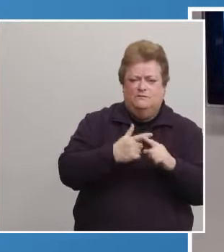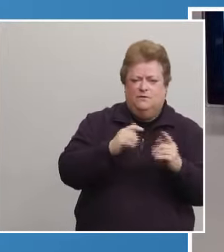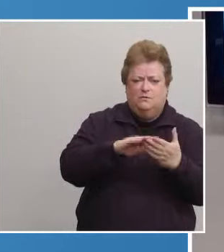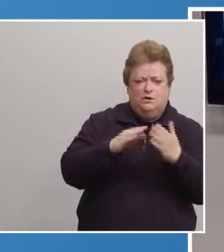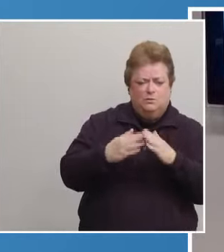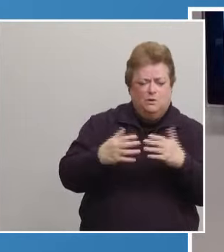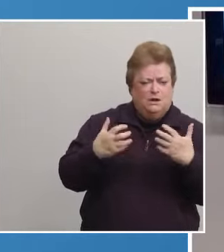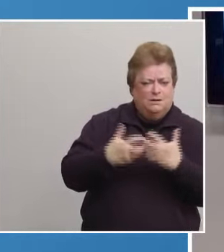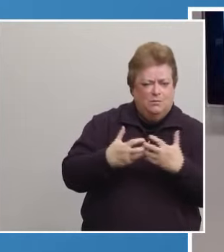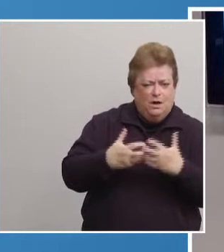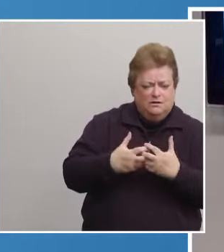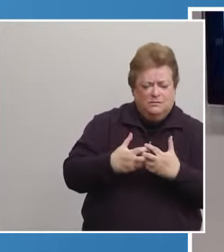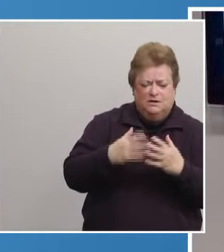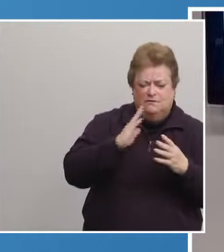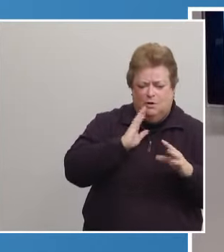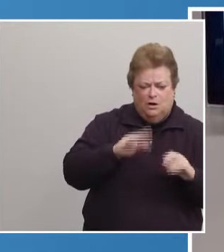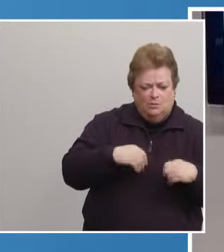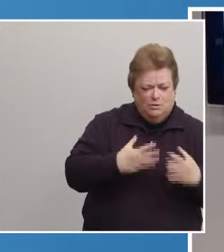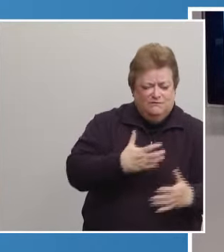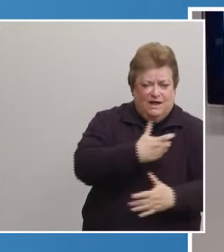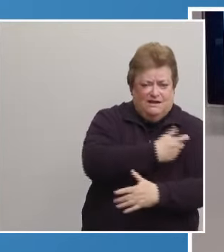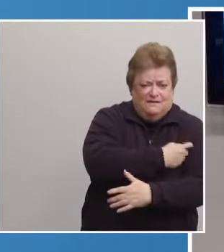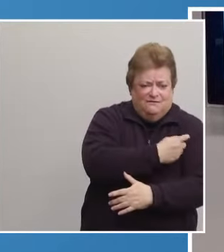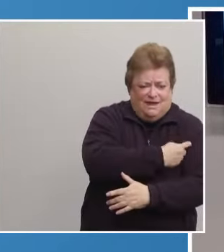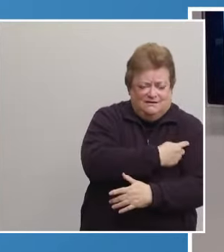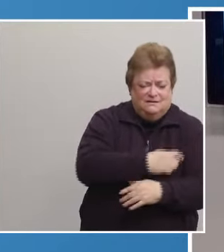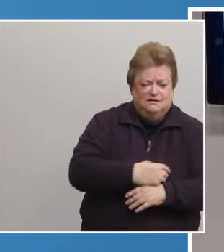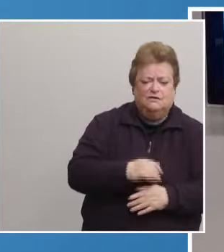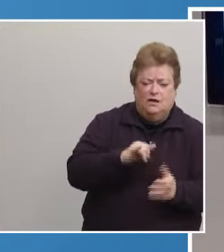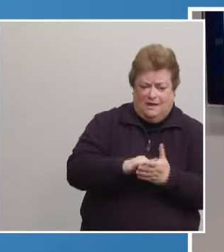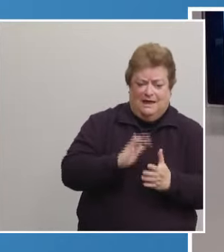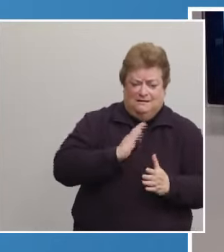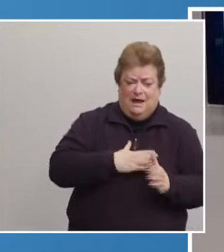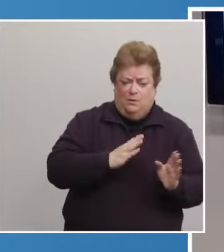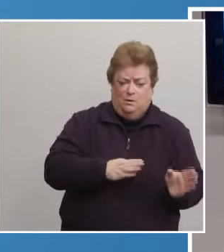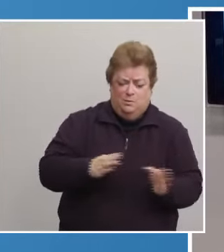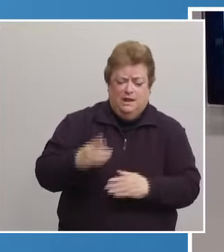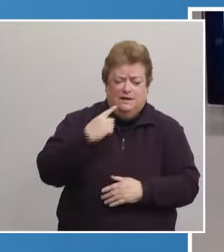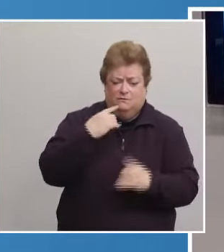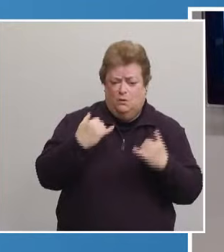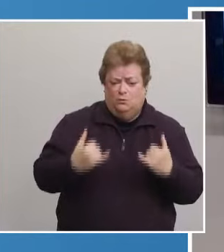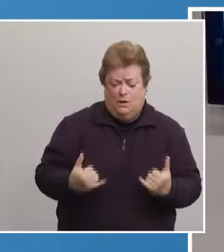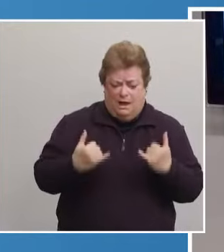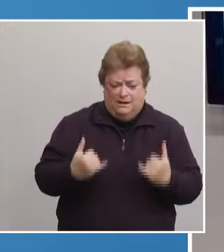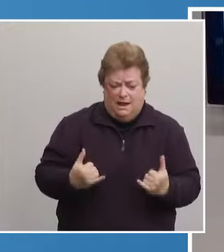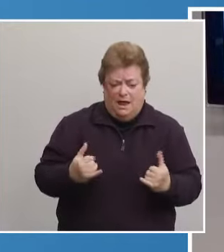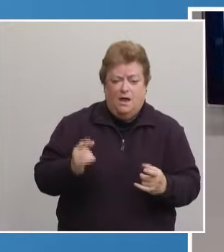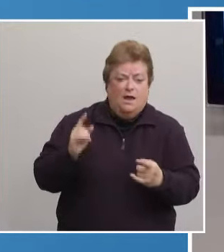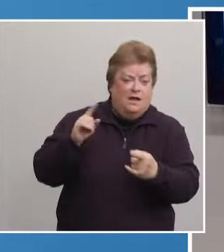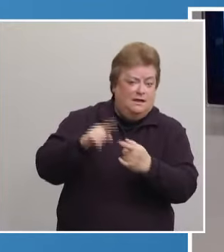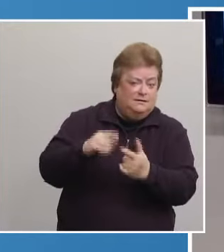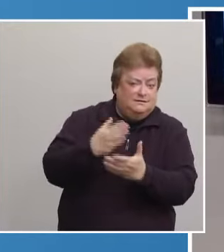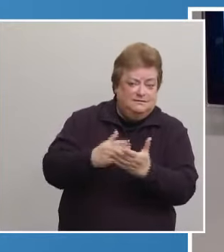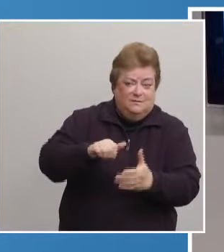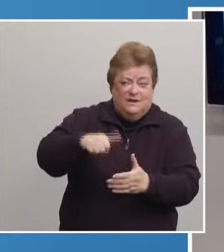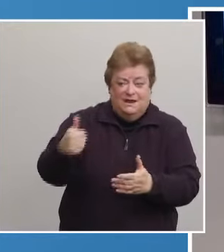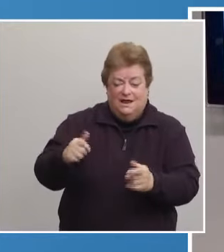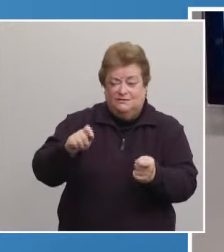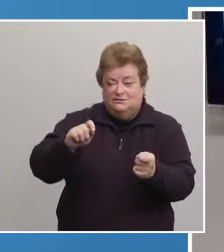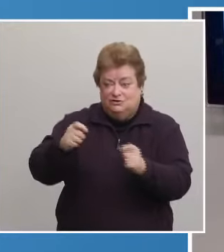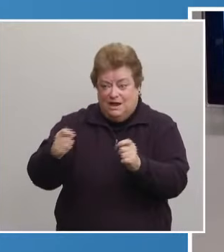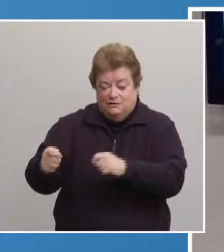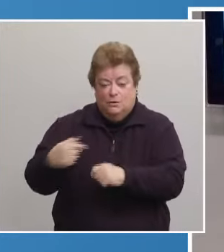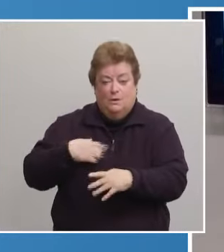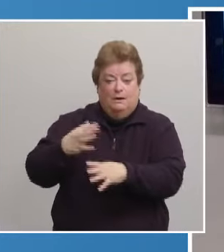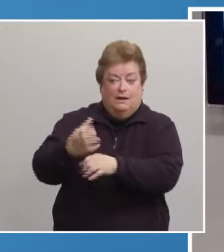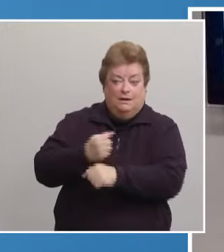in providing the vaccines together. So that's our plan for right now until something else changes and more vaccine is